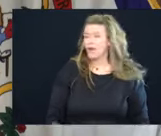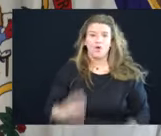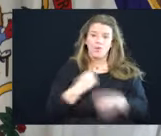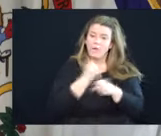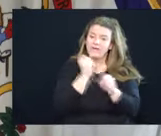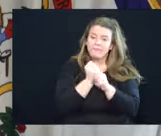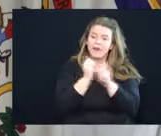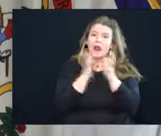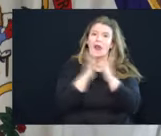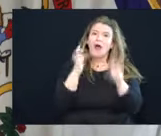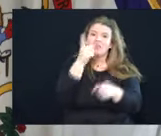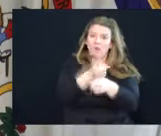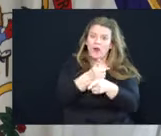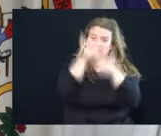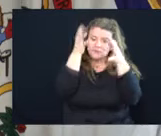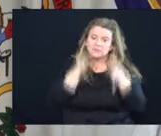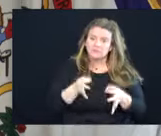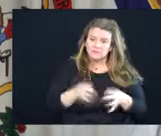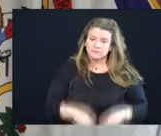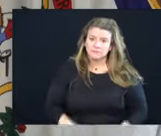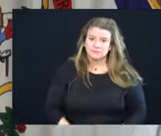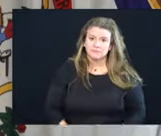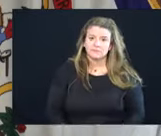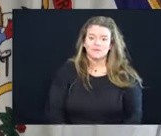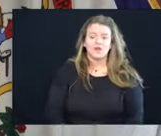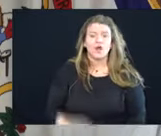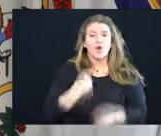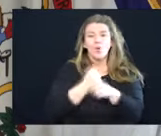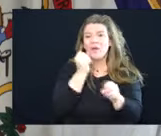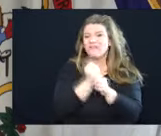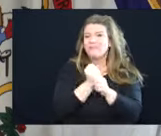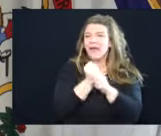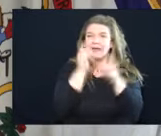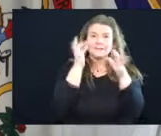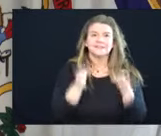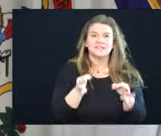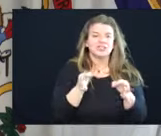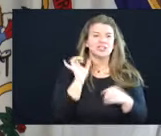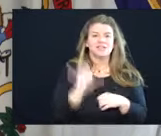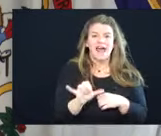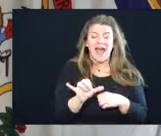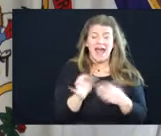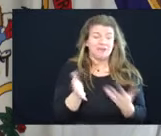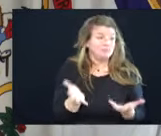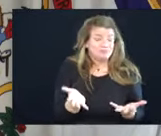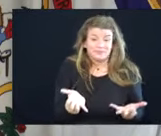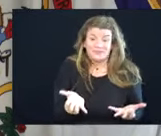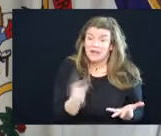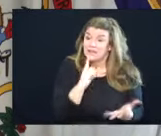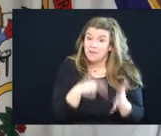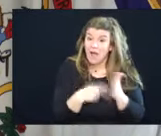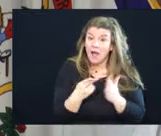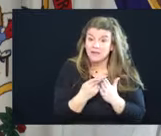of right decisions here. We've made decisions that, to be perfectly honest,